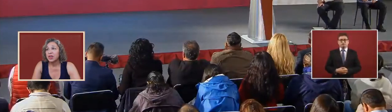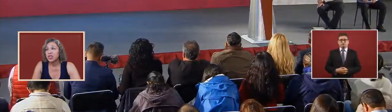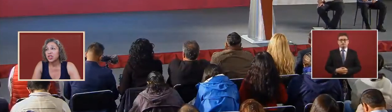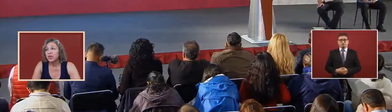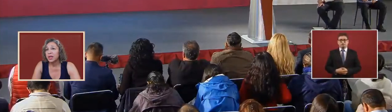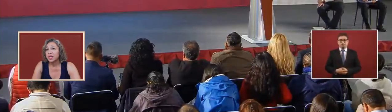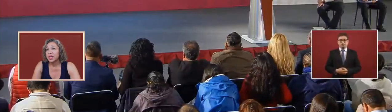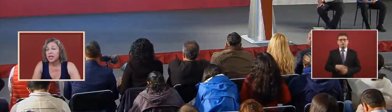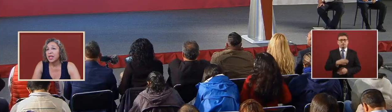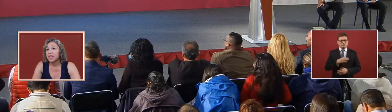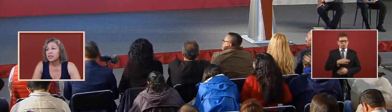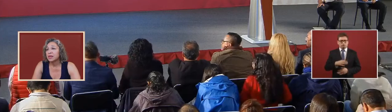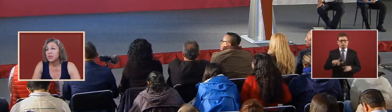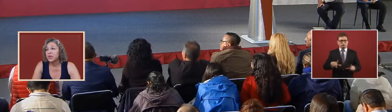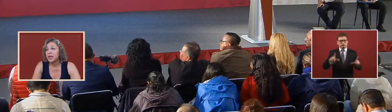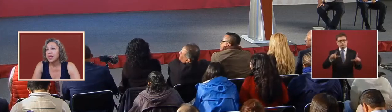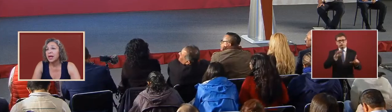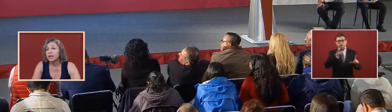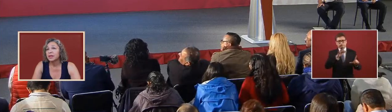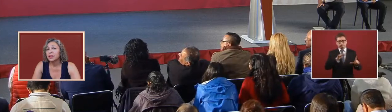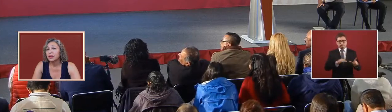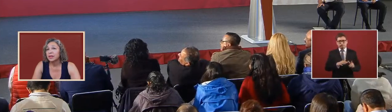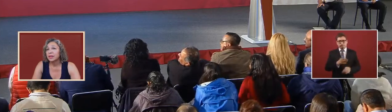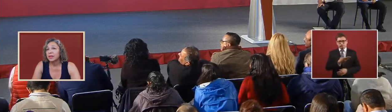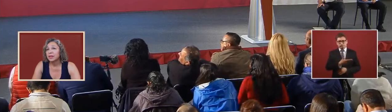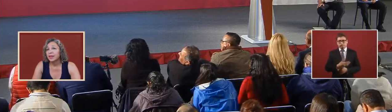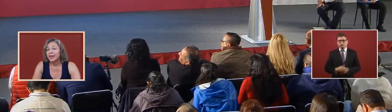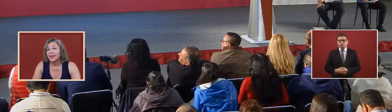you can show can someone read that